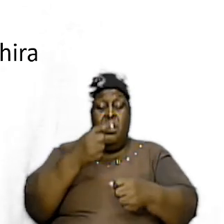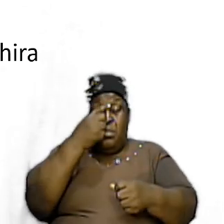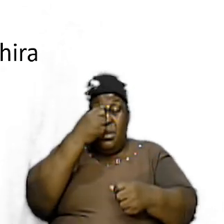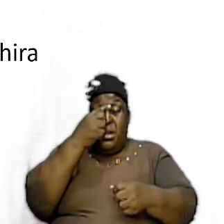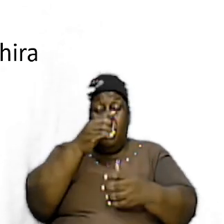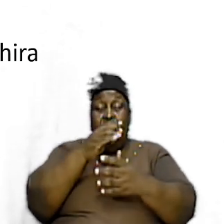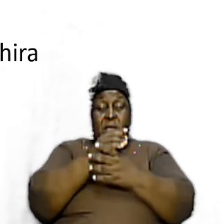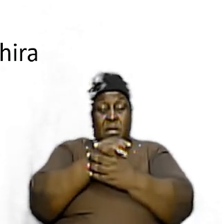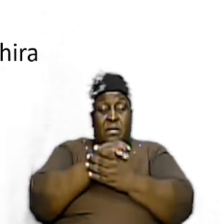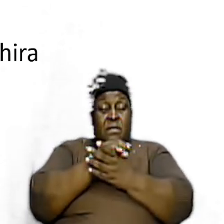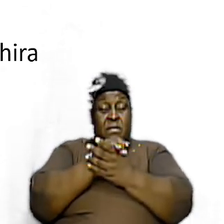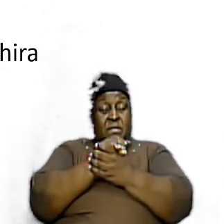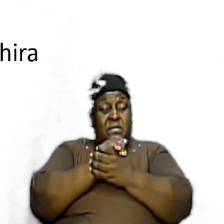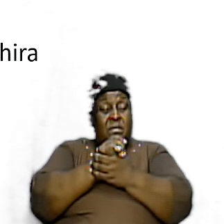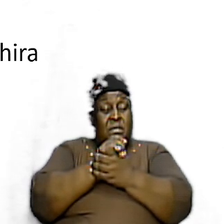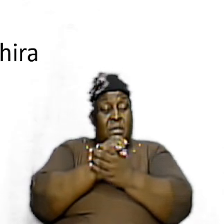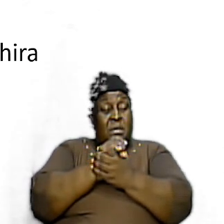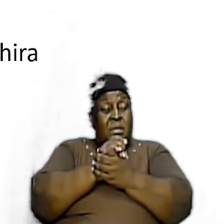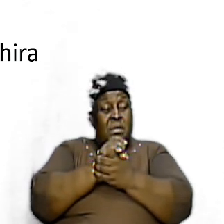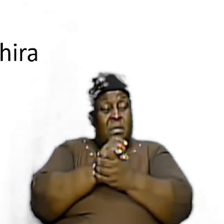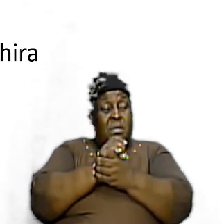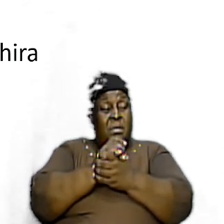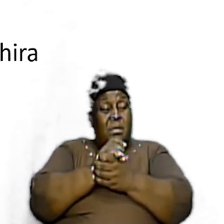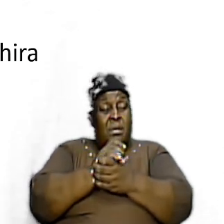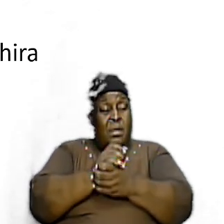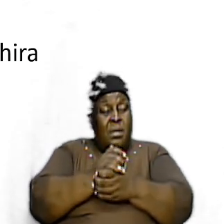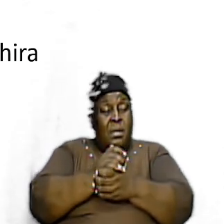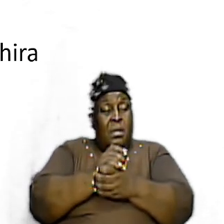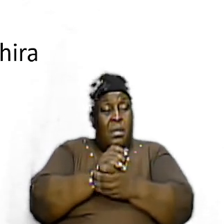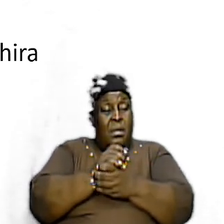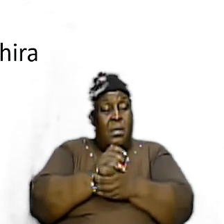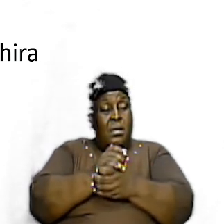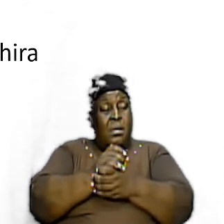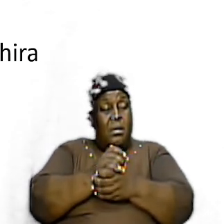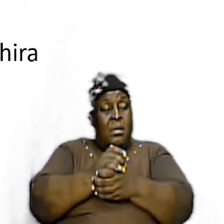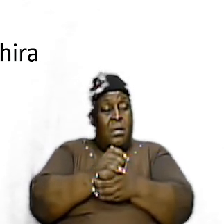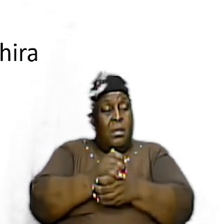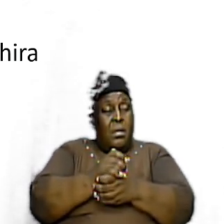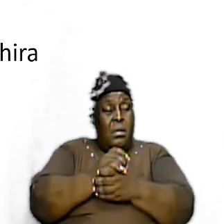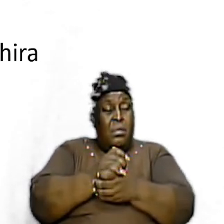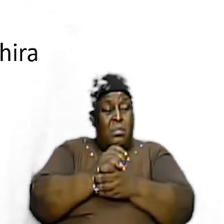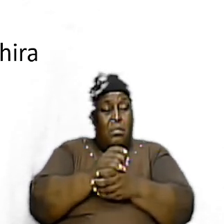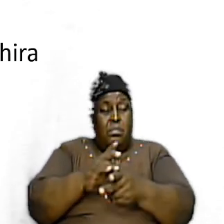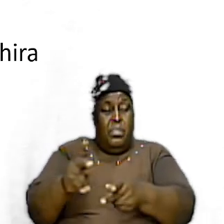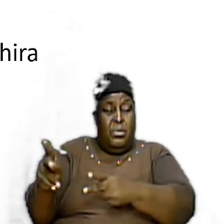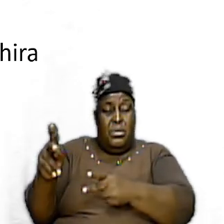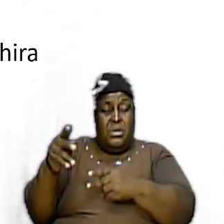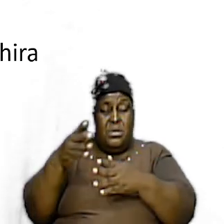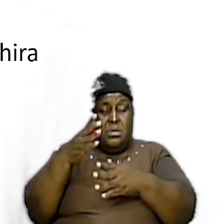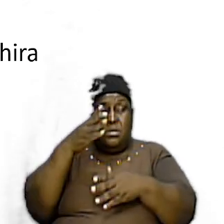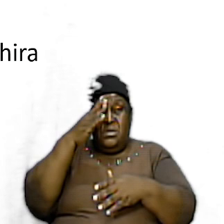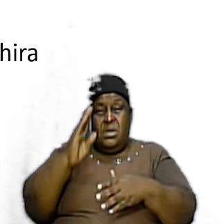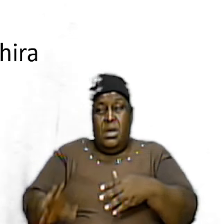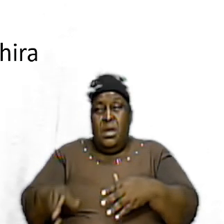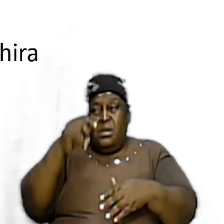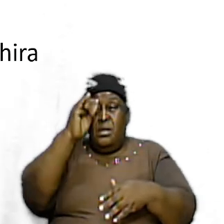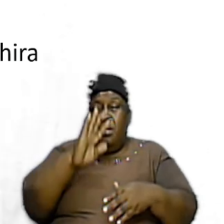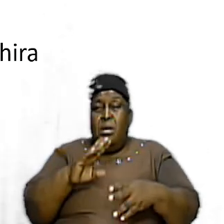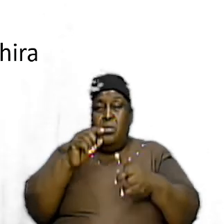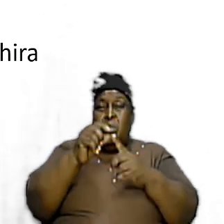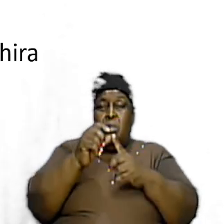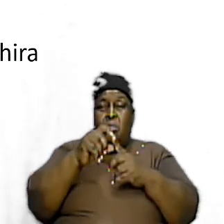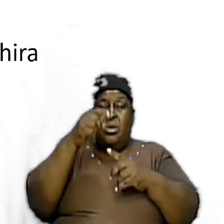freedom to the extent that we can put aside God word because somebody said